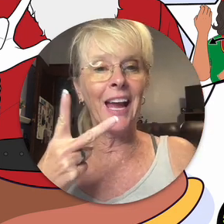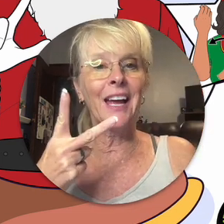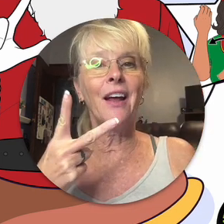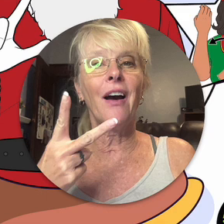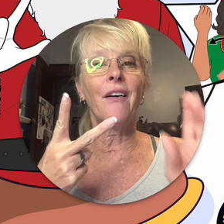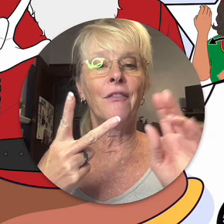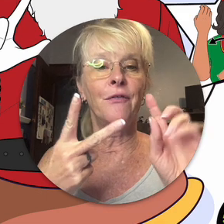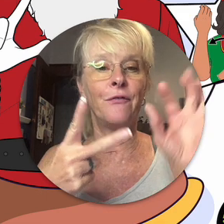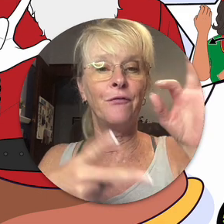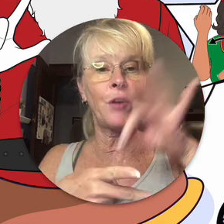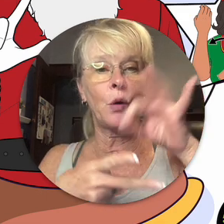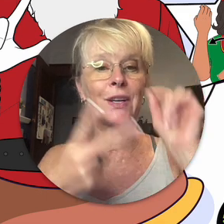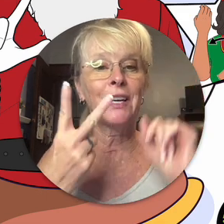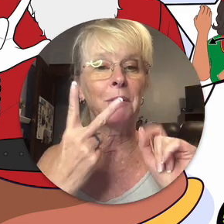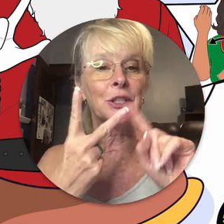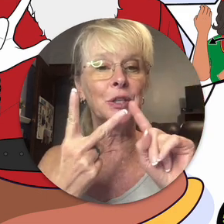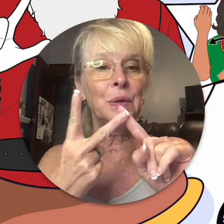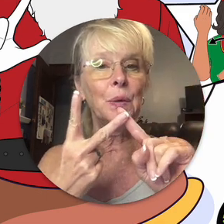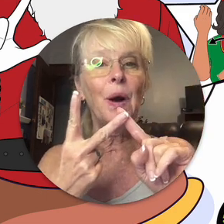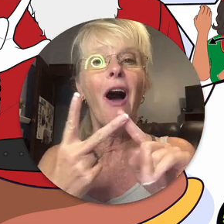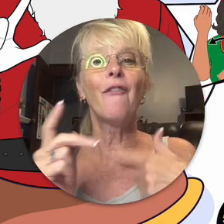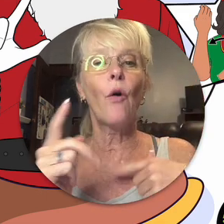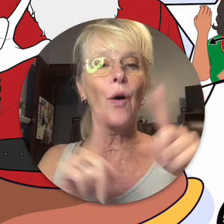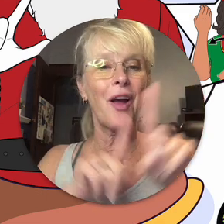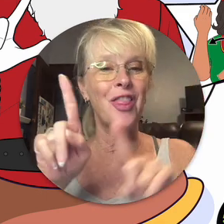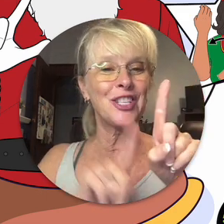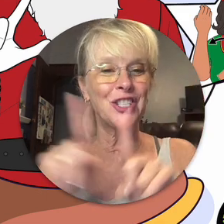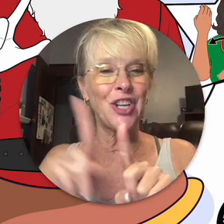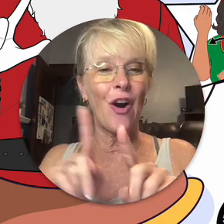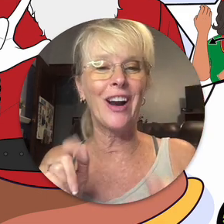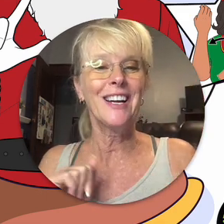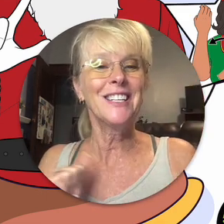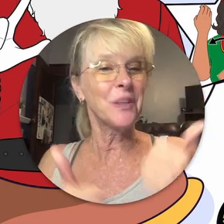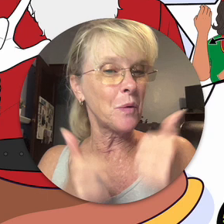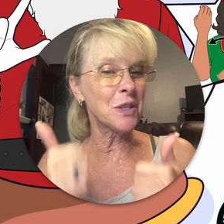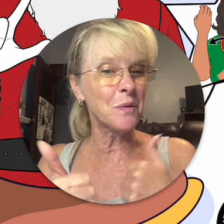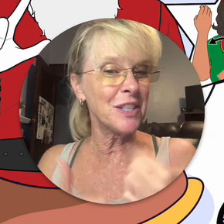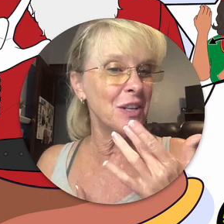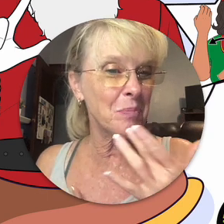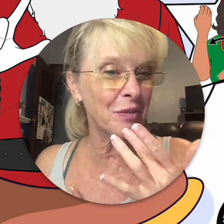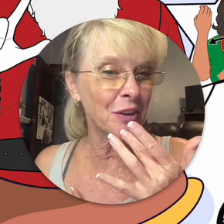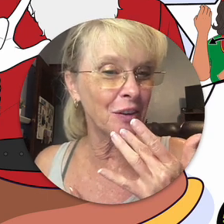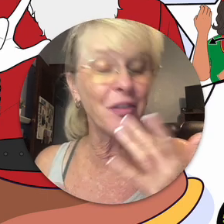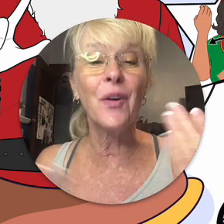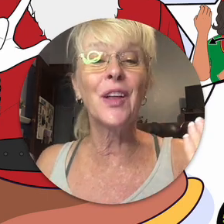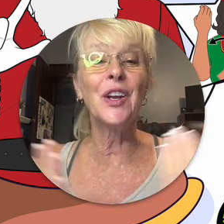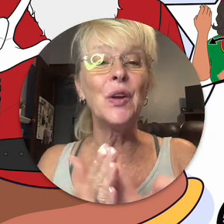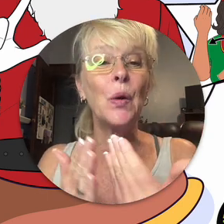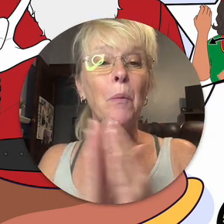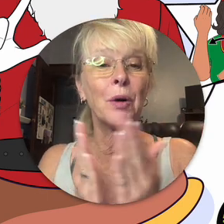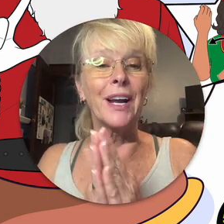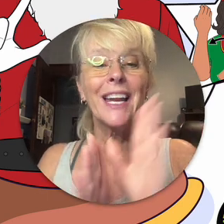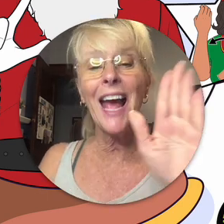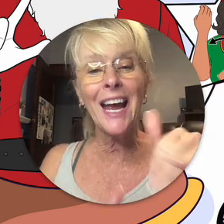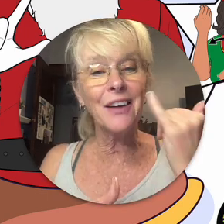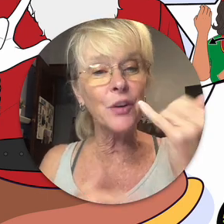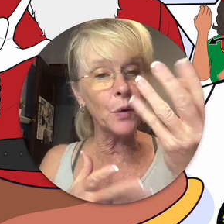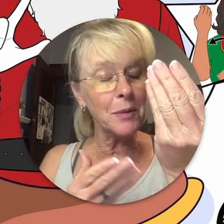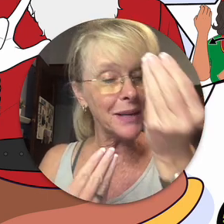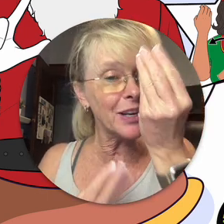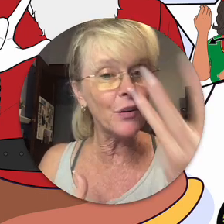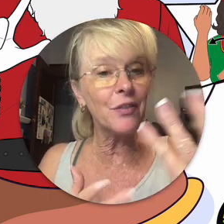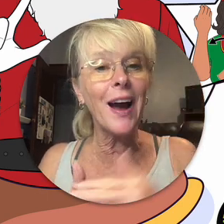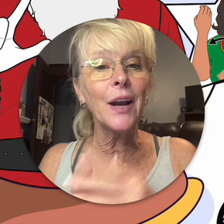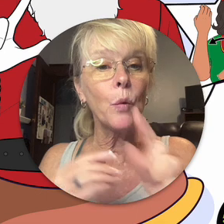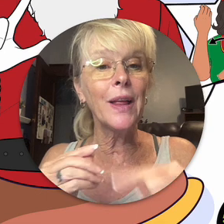and vote number two for the star. So which one do you prefer for the new book? And hey, if